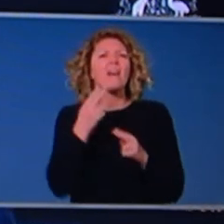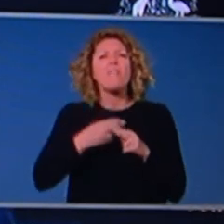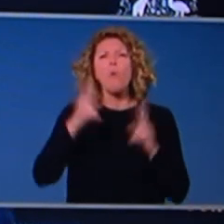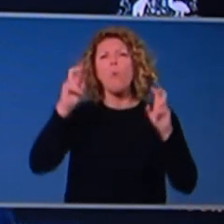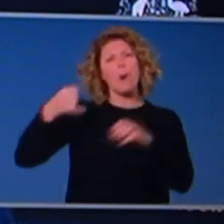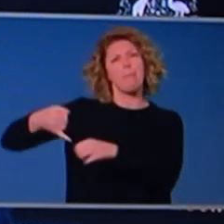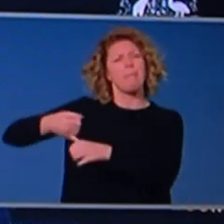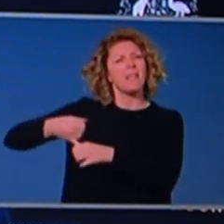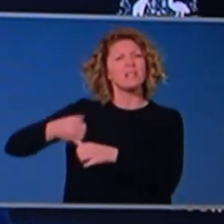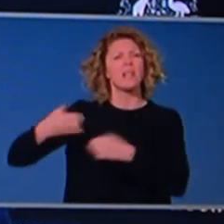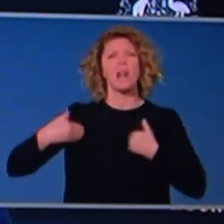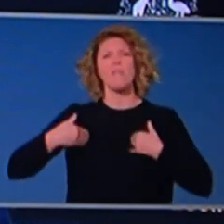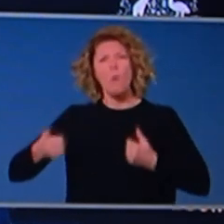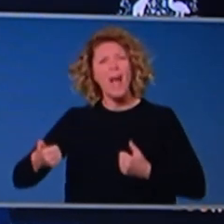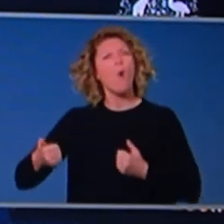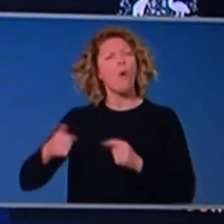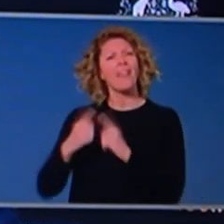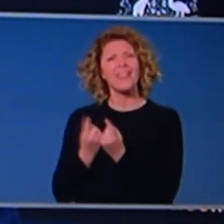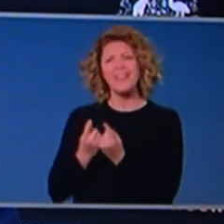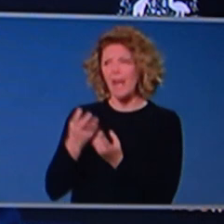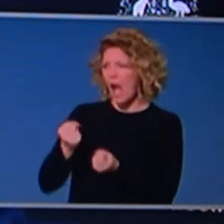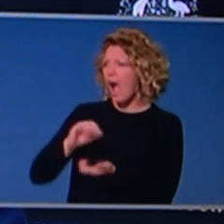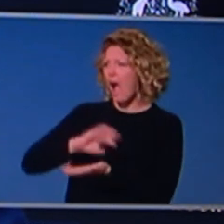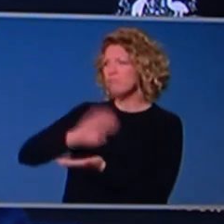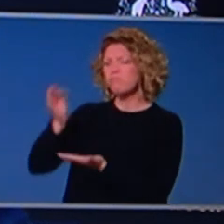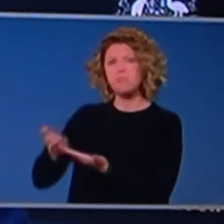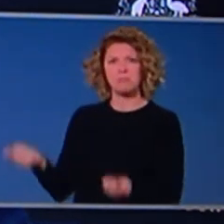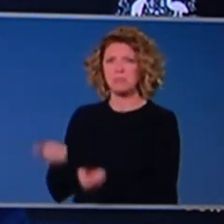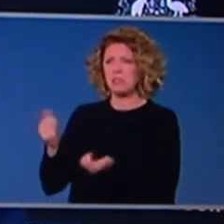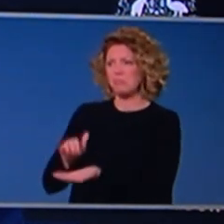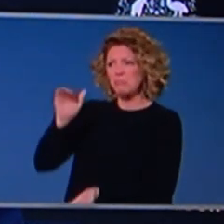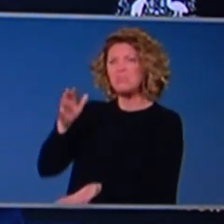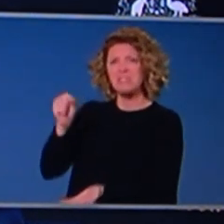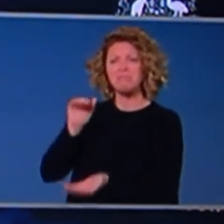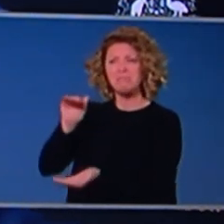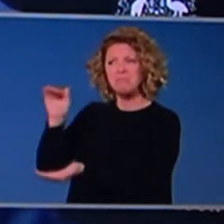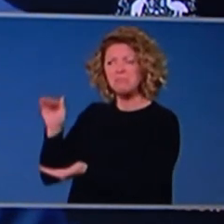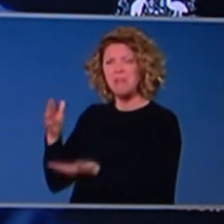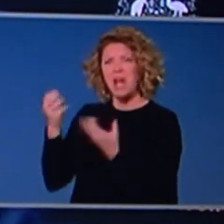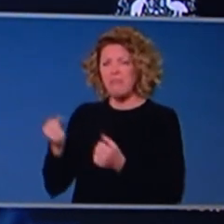again, we have done a good assessment of those and feel that they are in a good place. And we've also completed